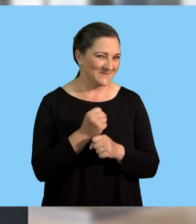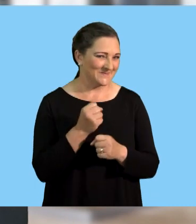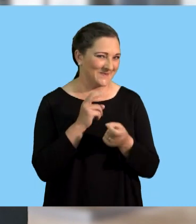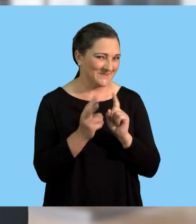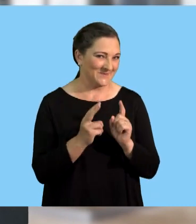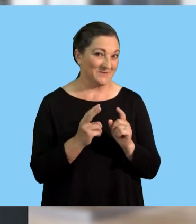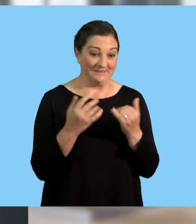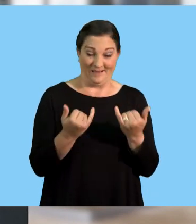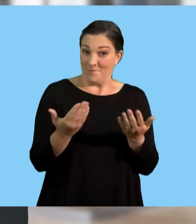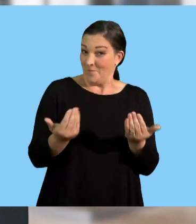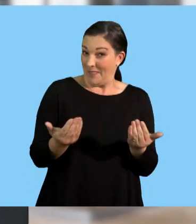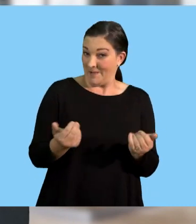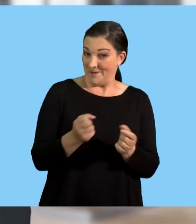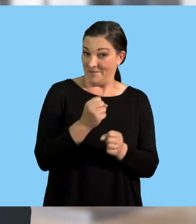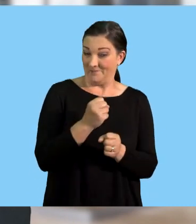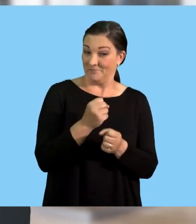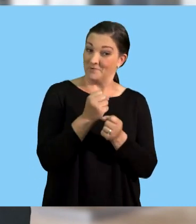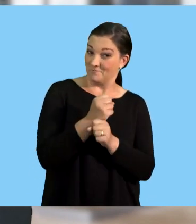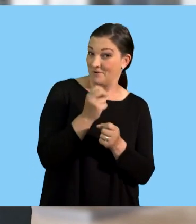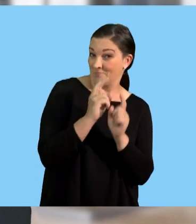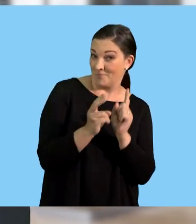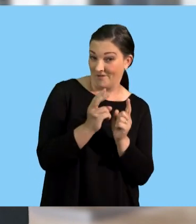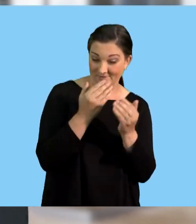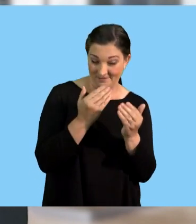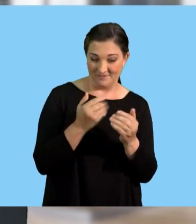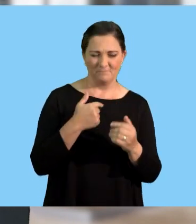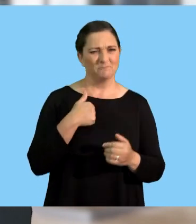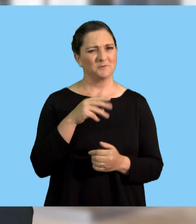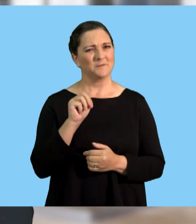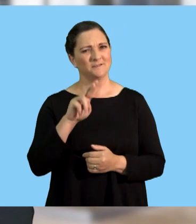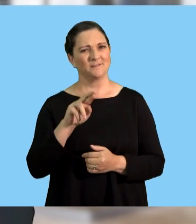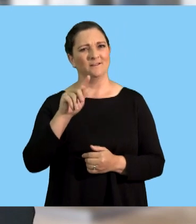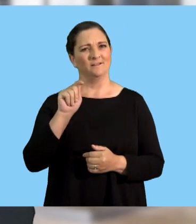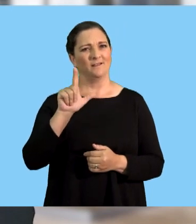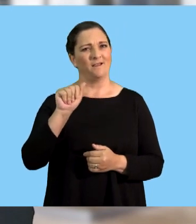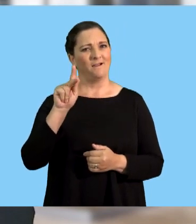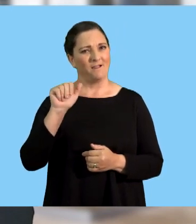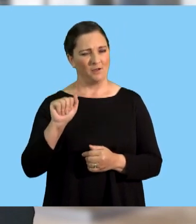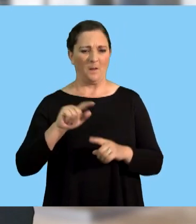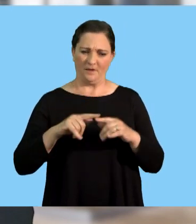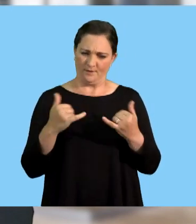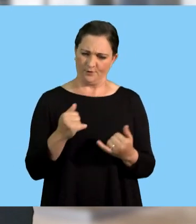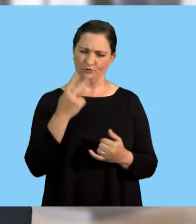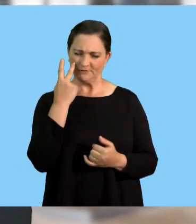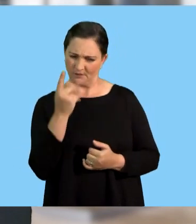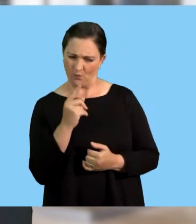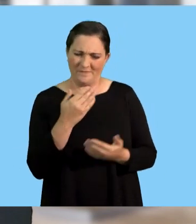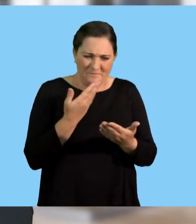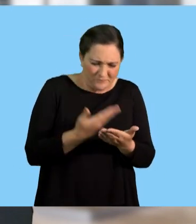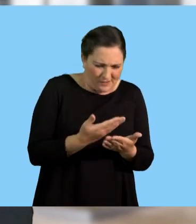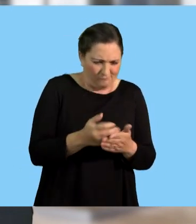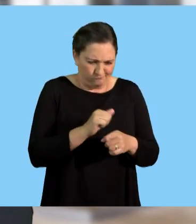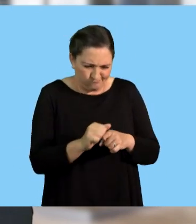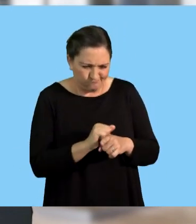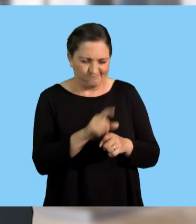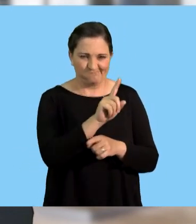Good day, grade 12 learners. Welcome to today's business studies lesson. My name is Sidis Othaka. We'll be looking now into